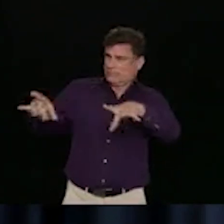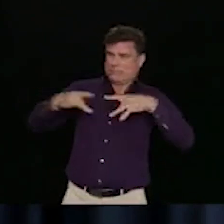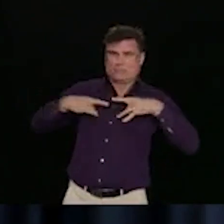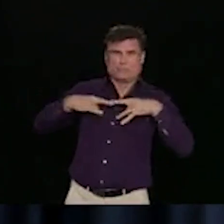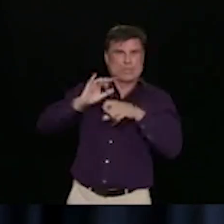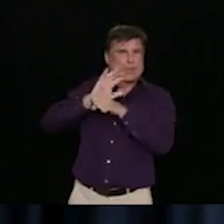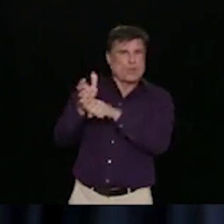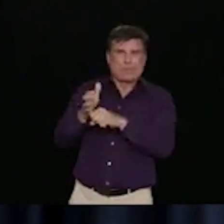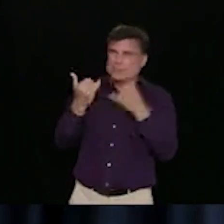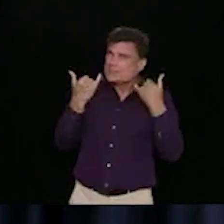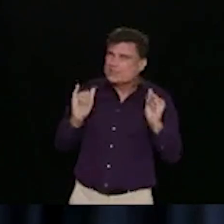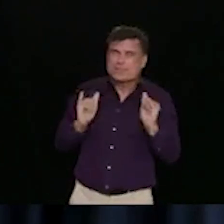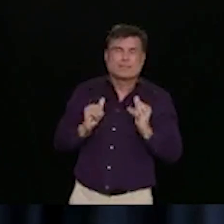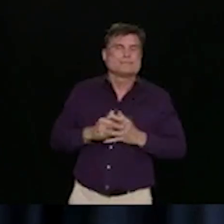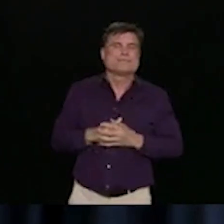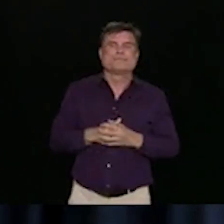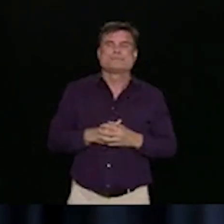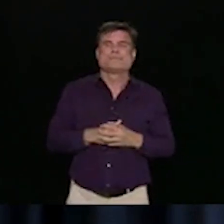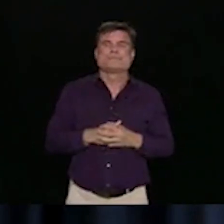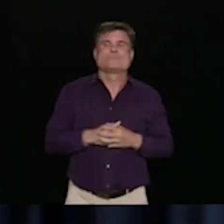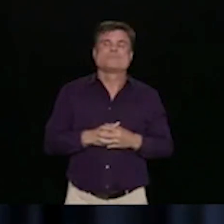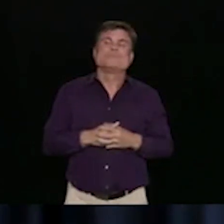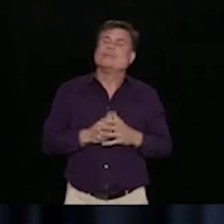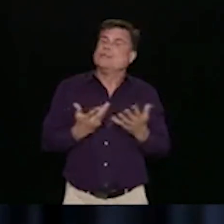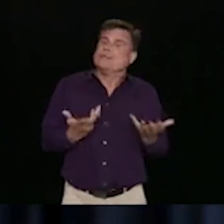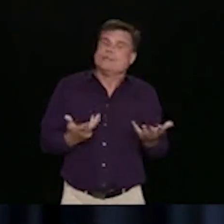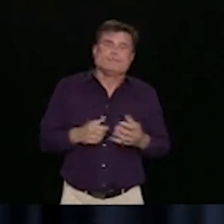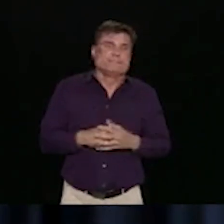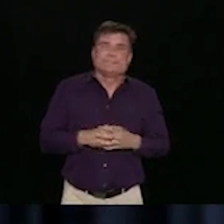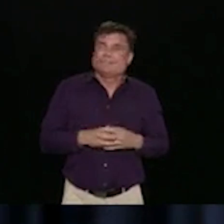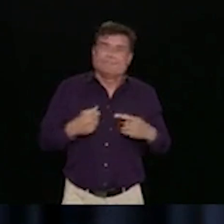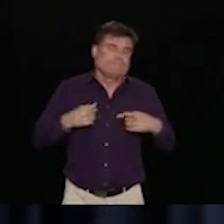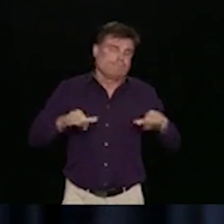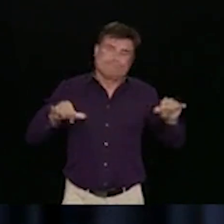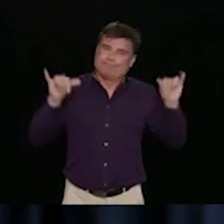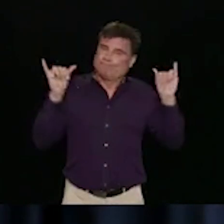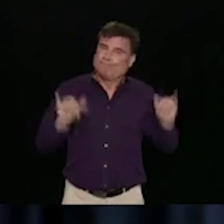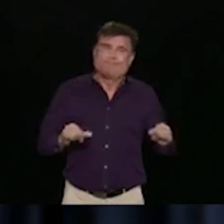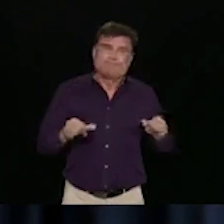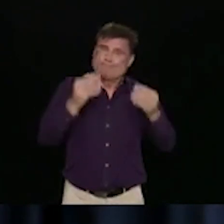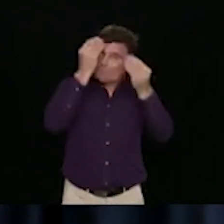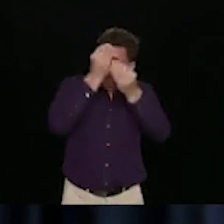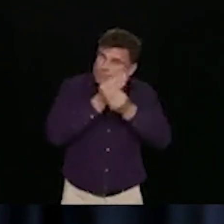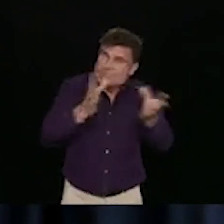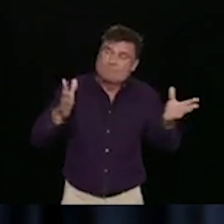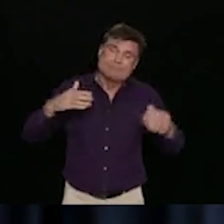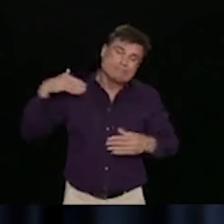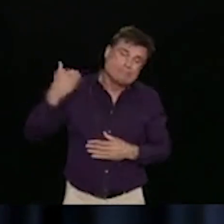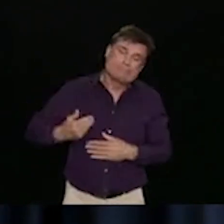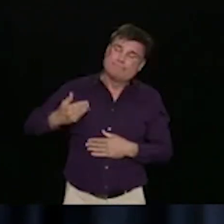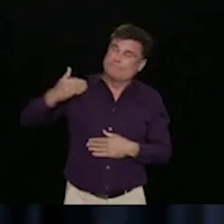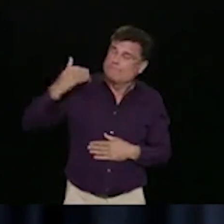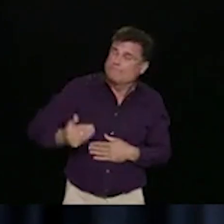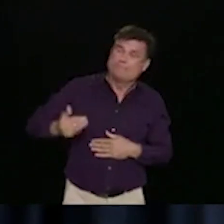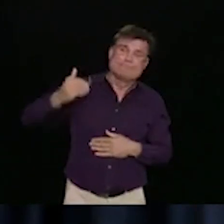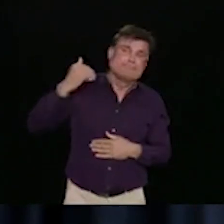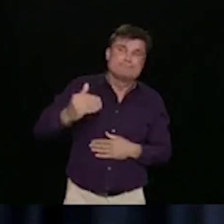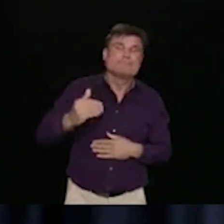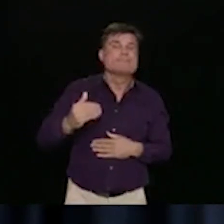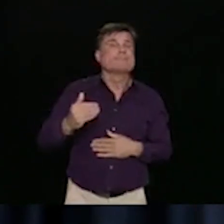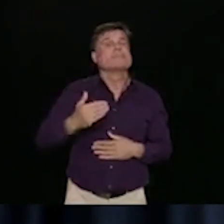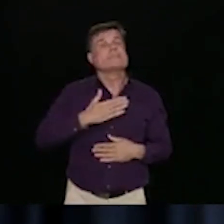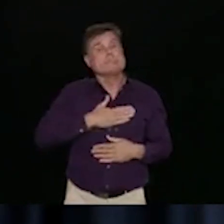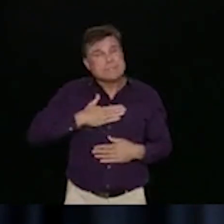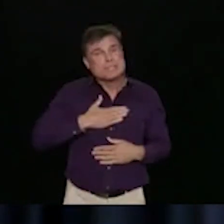out there. So I am telling, as we have been from the very beginning, you know, these are people need to be on their best behaviour.